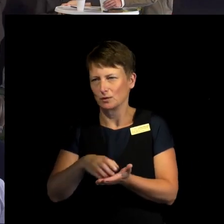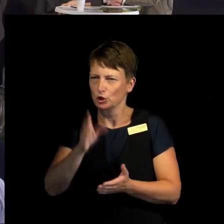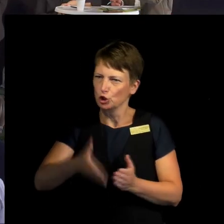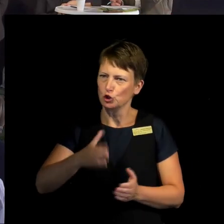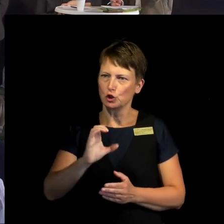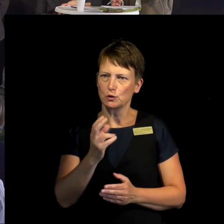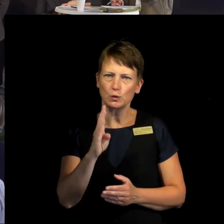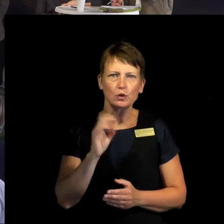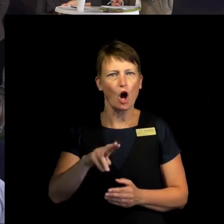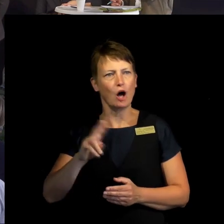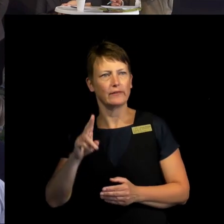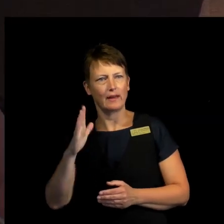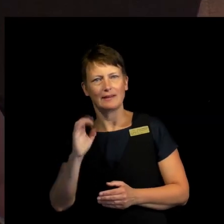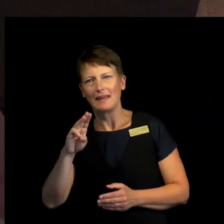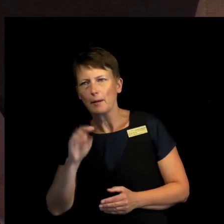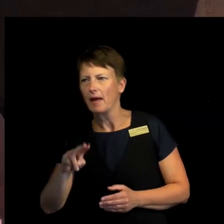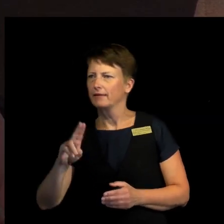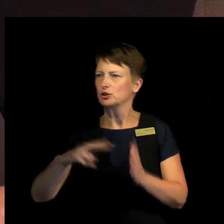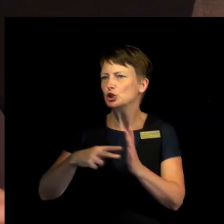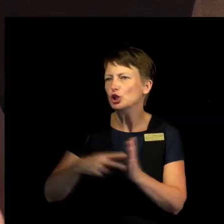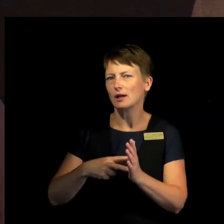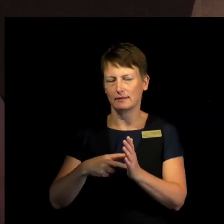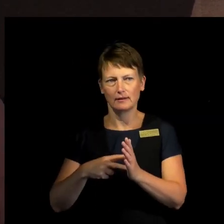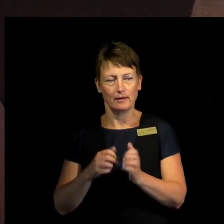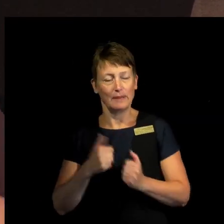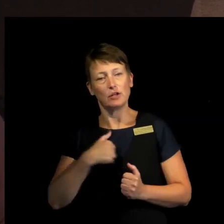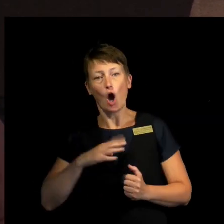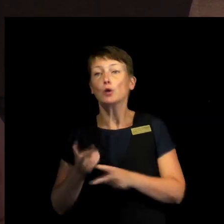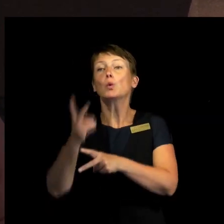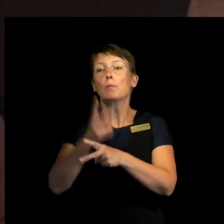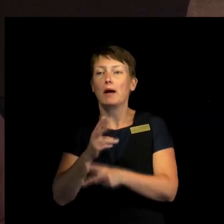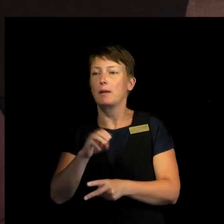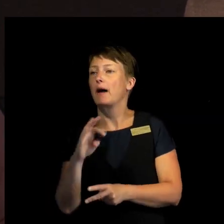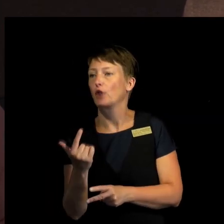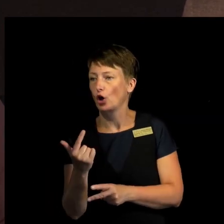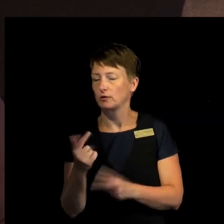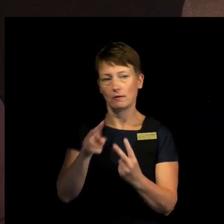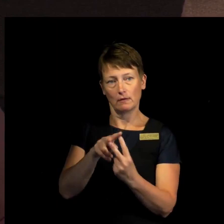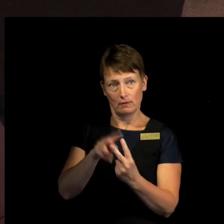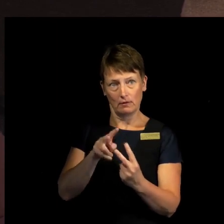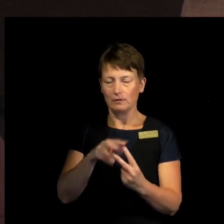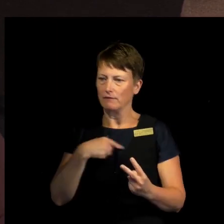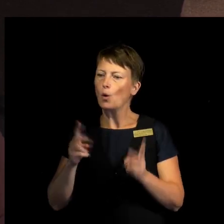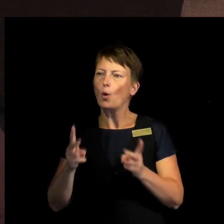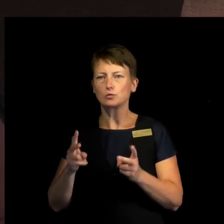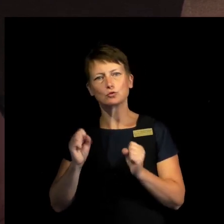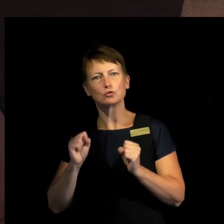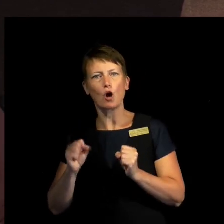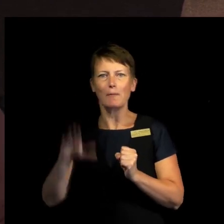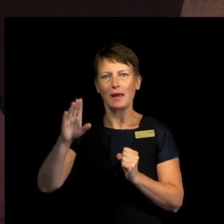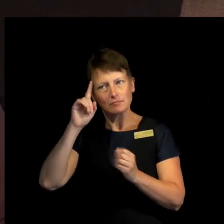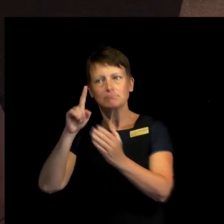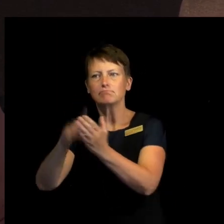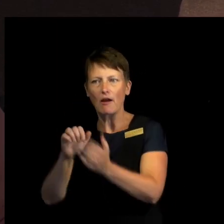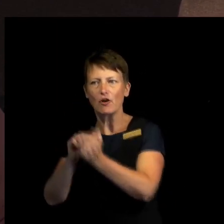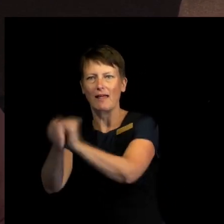or elsewhere, Syria. But we actually have a dual mandate. We also have a mandate to changing lives. So we are saving lives,